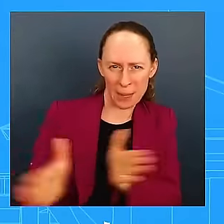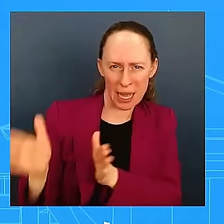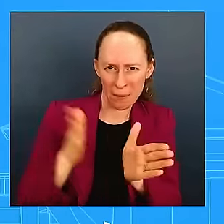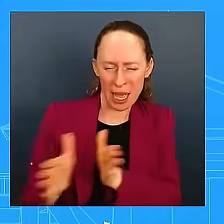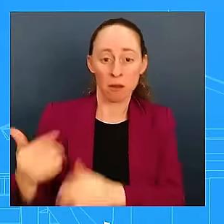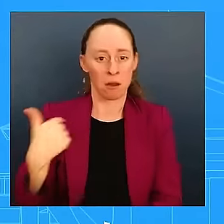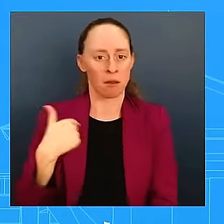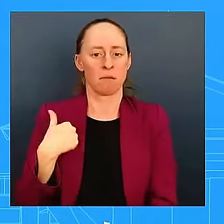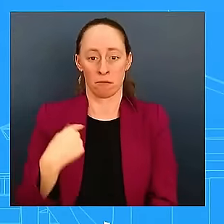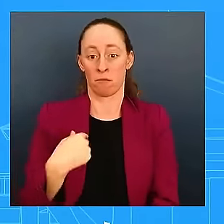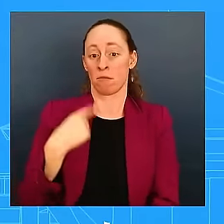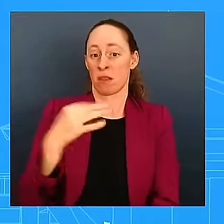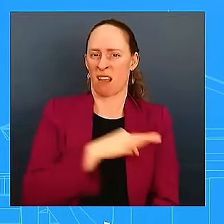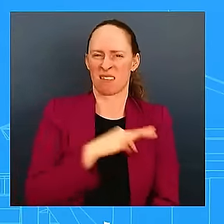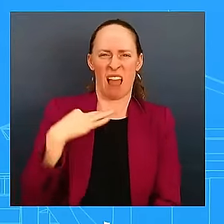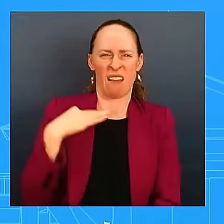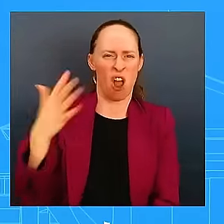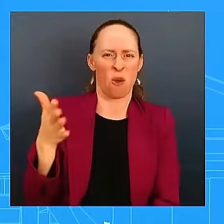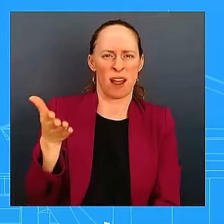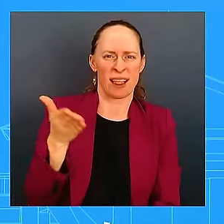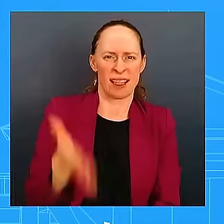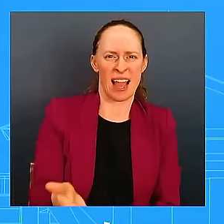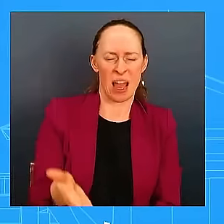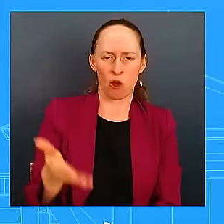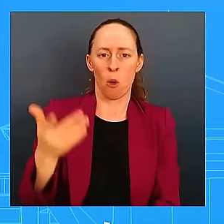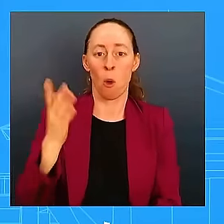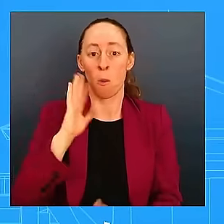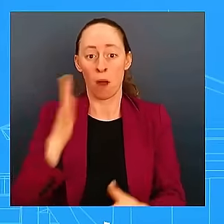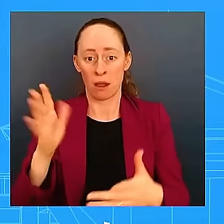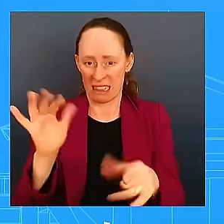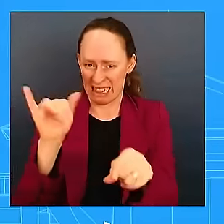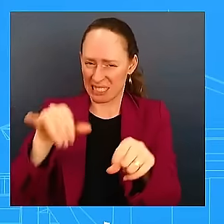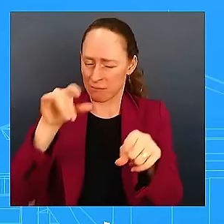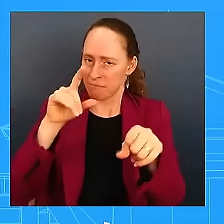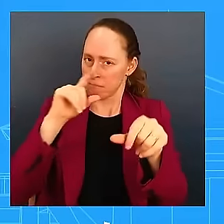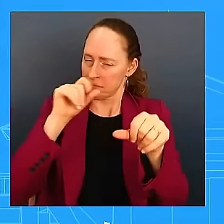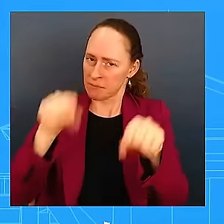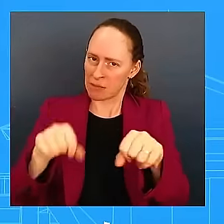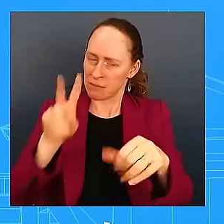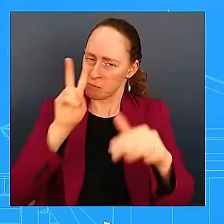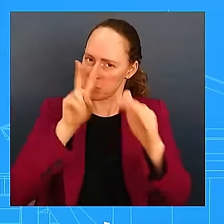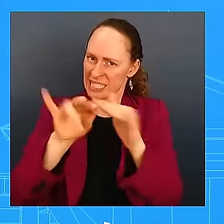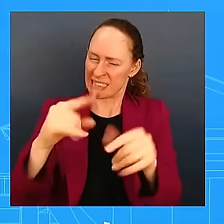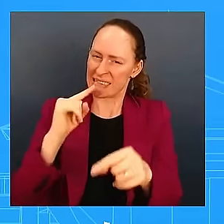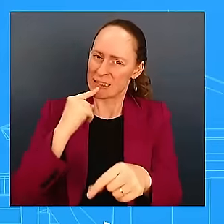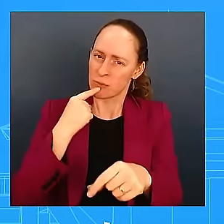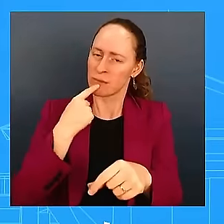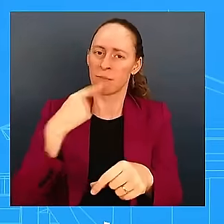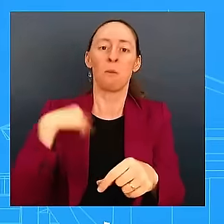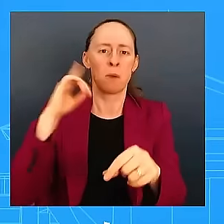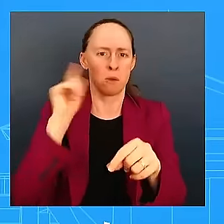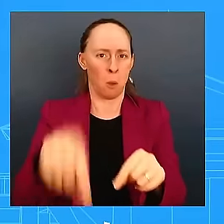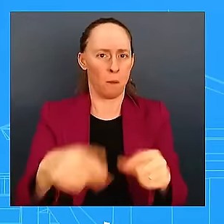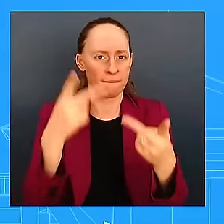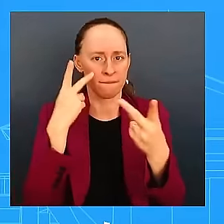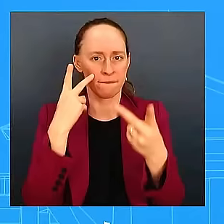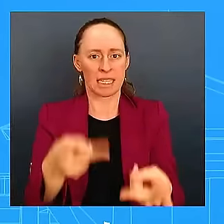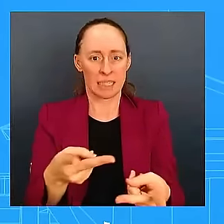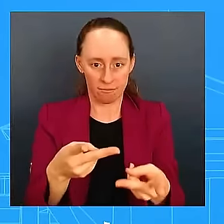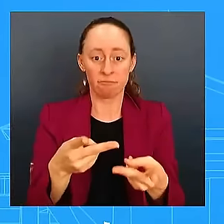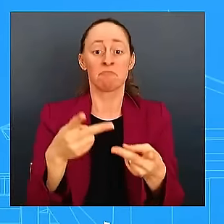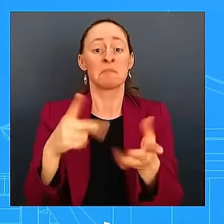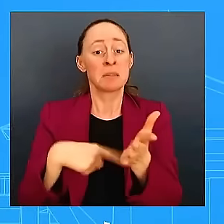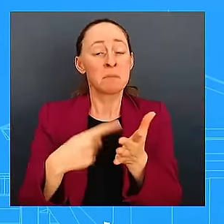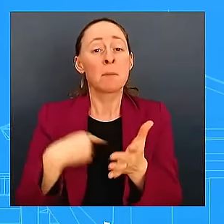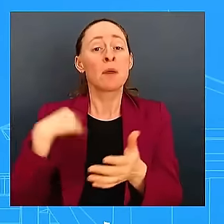the intel as to where the hardest-hit areas are. And then typically we like to either get an aerial view so I can fly over and see what some of those damages